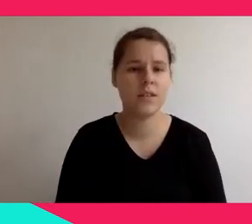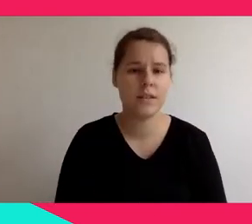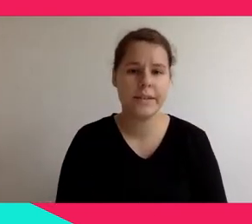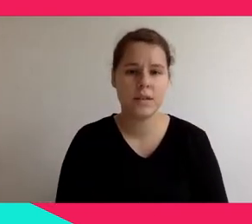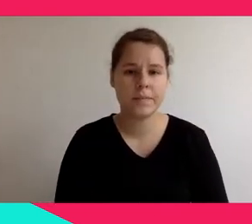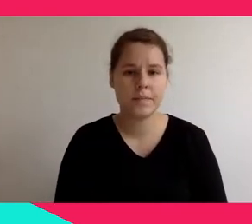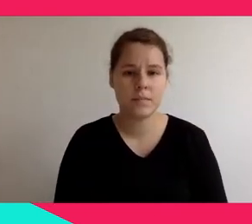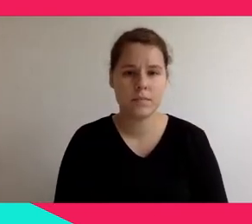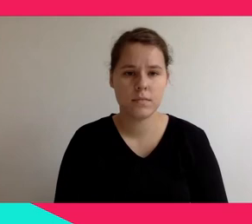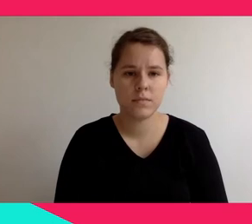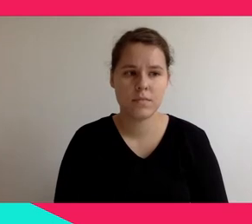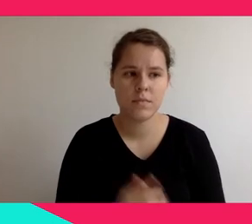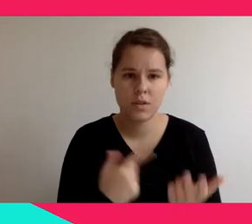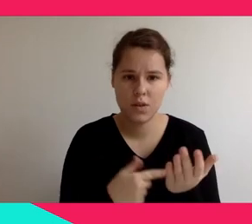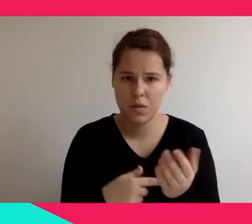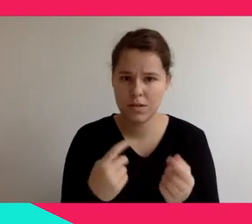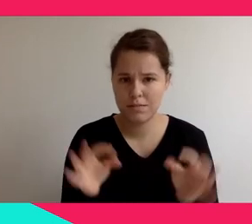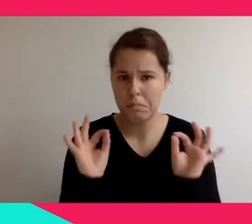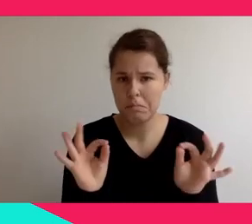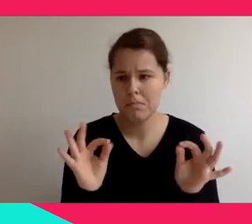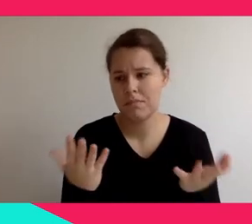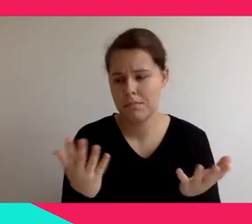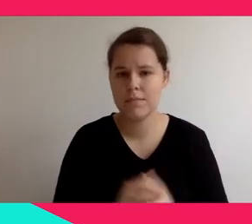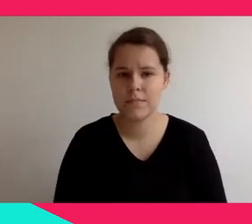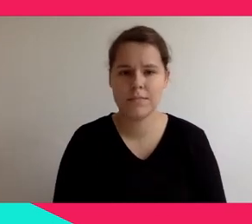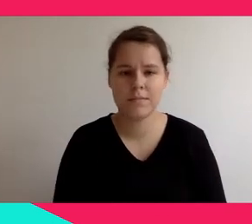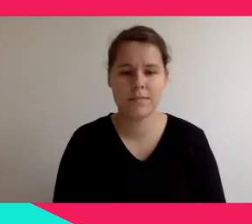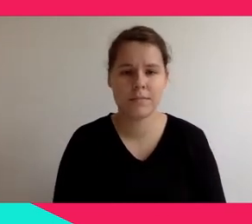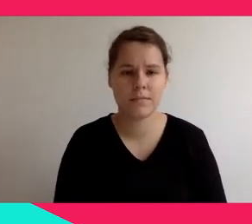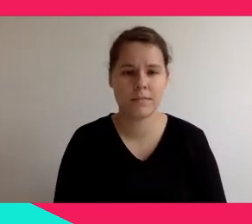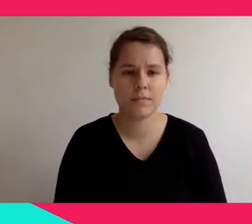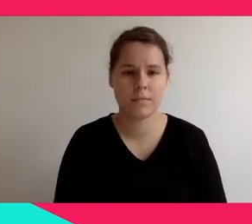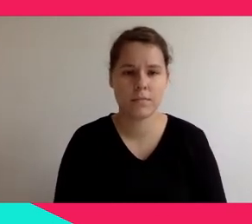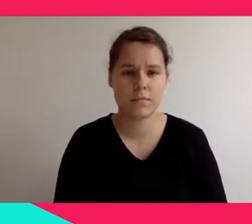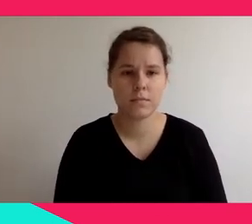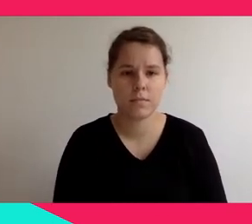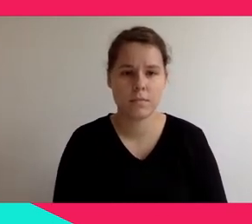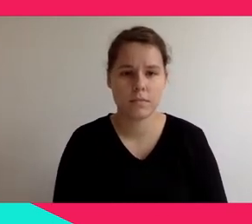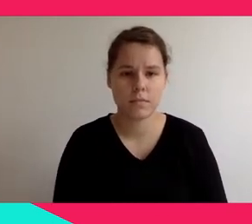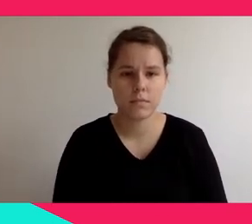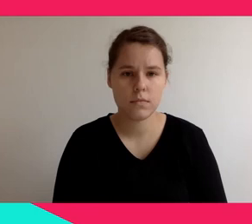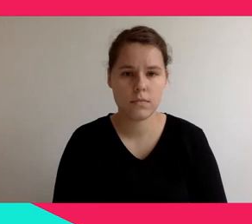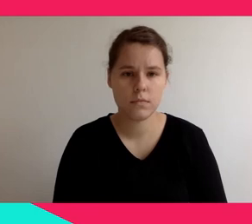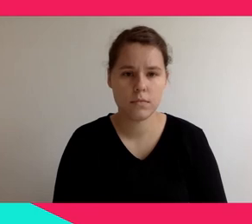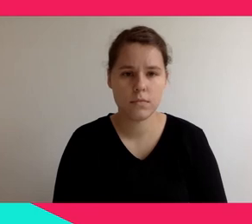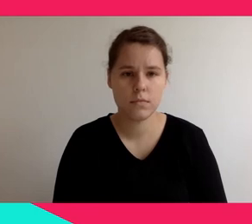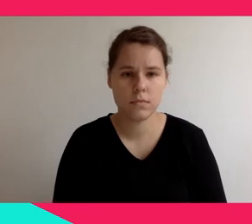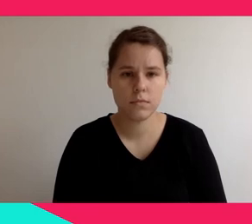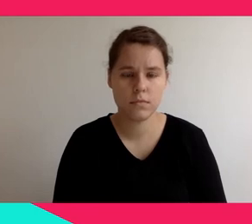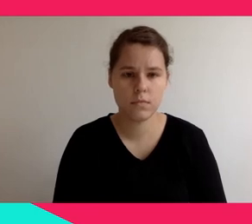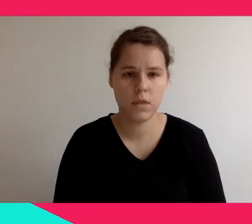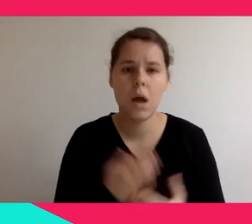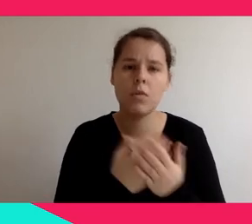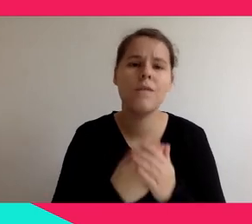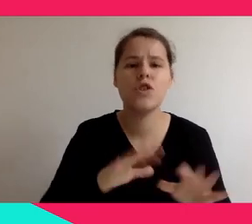are being released. Thank you so much. And I hope it answers the